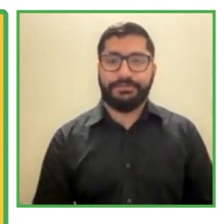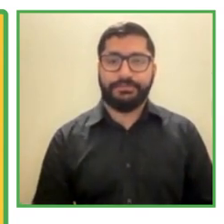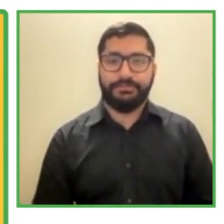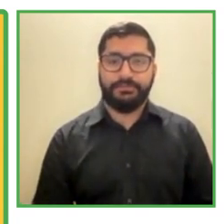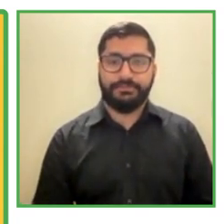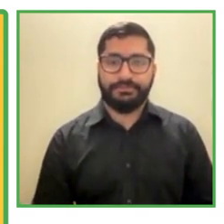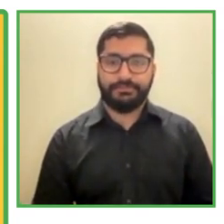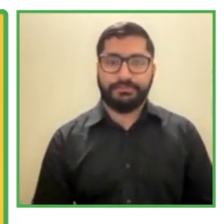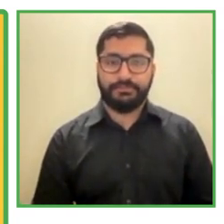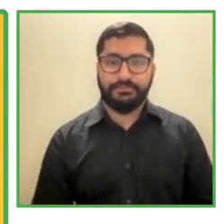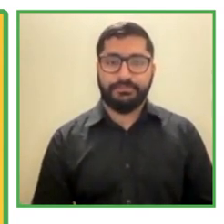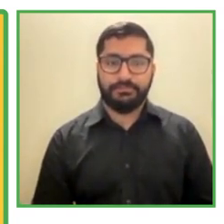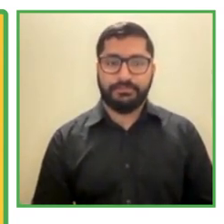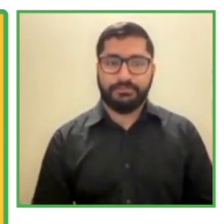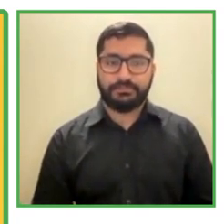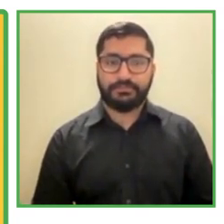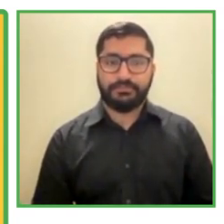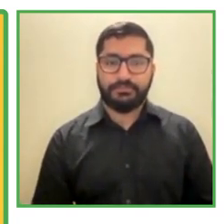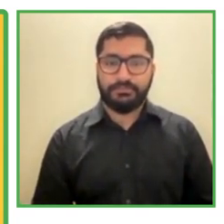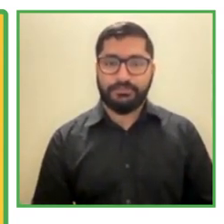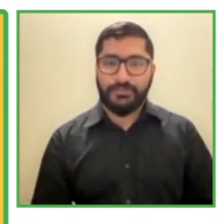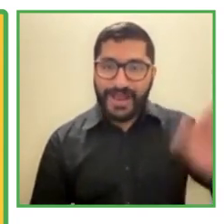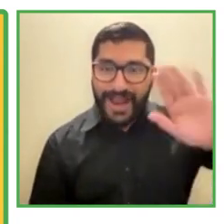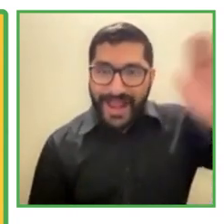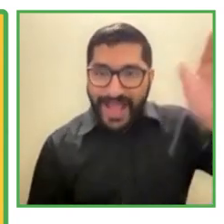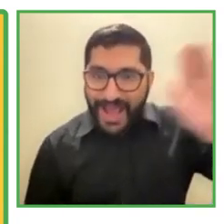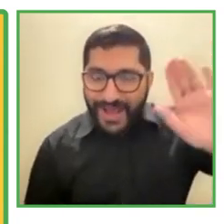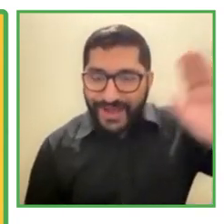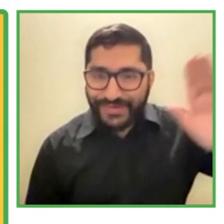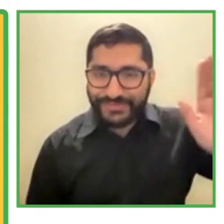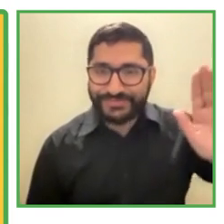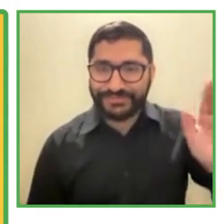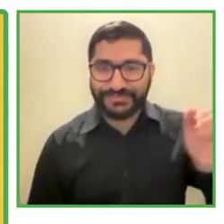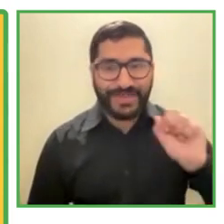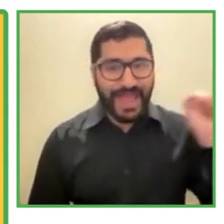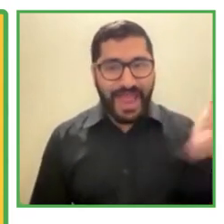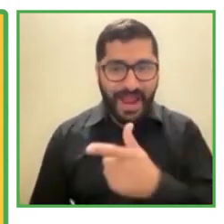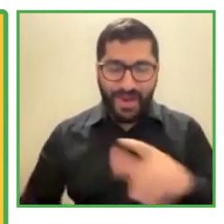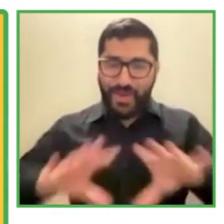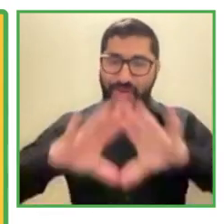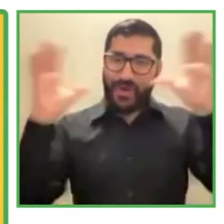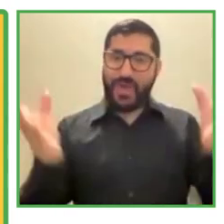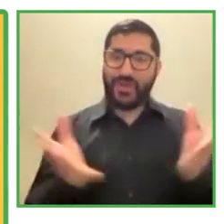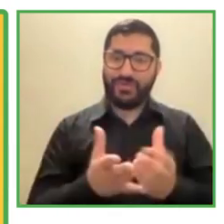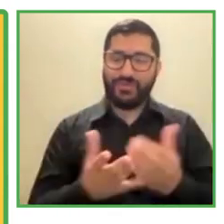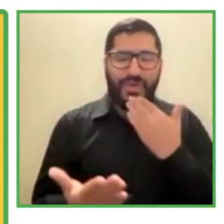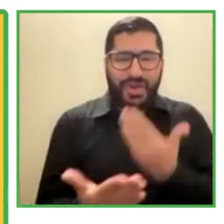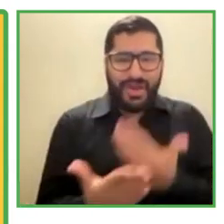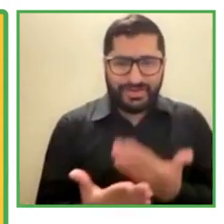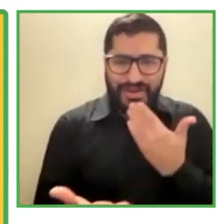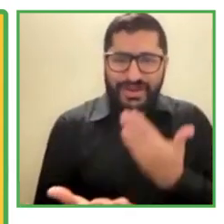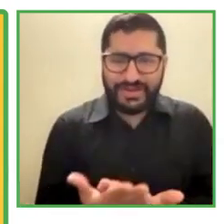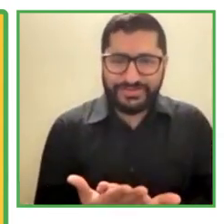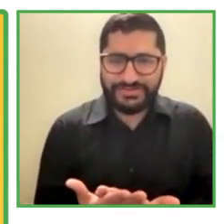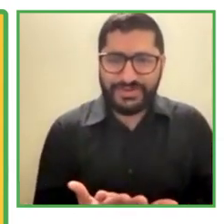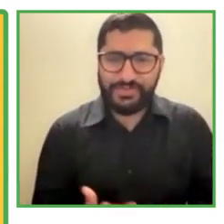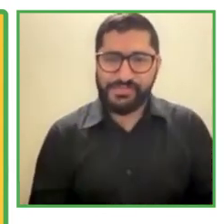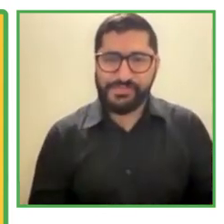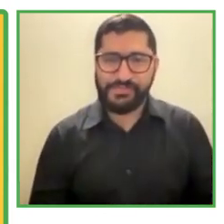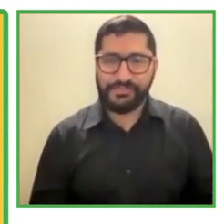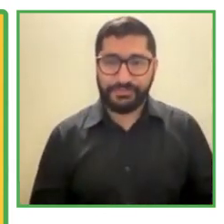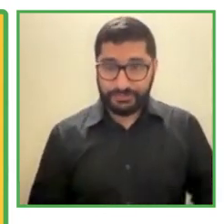Hello, everyone. Thank you, Nicole, for moderating the session. And thank you, the Zero Project